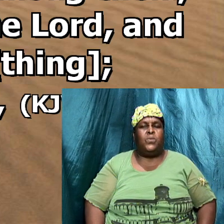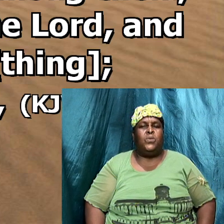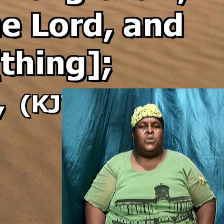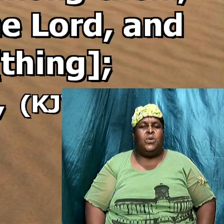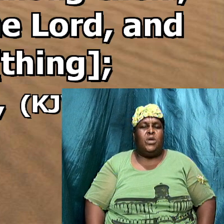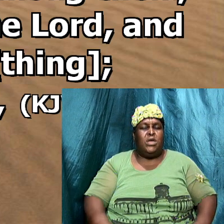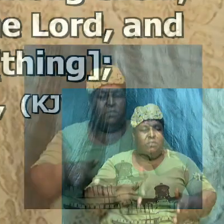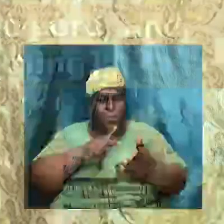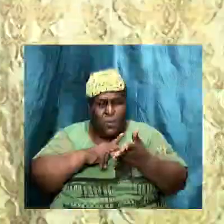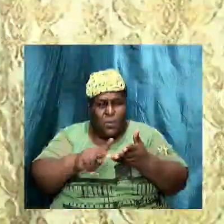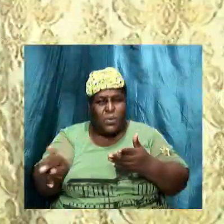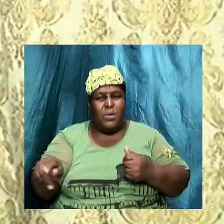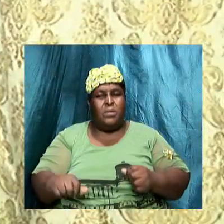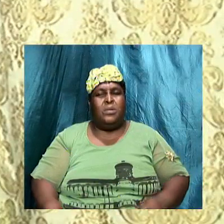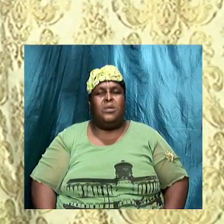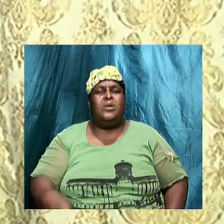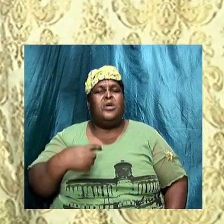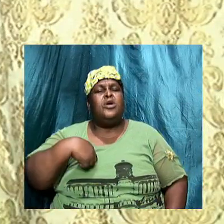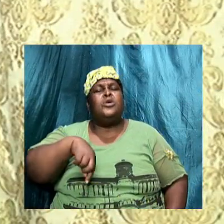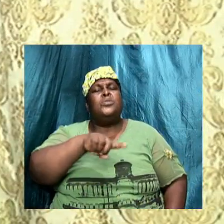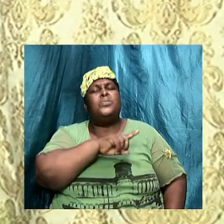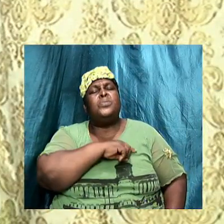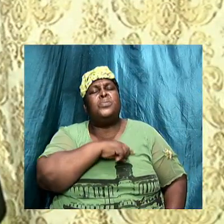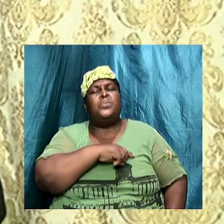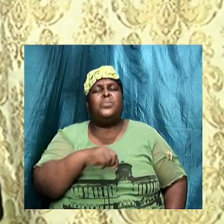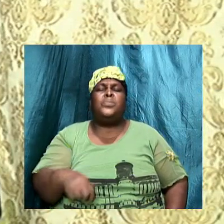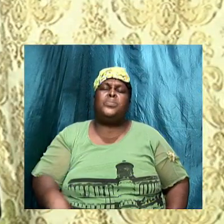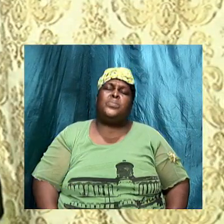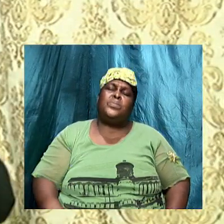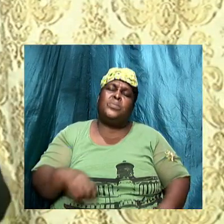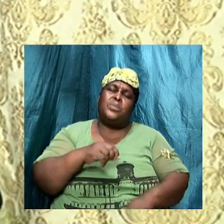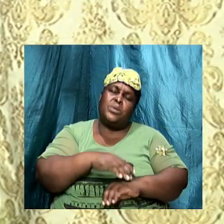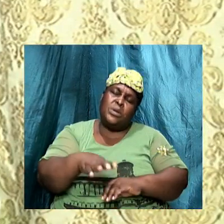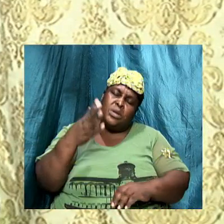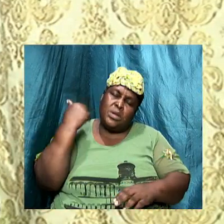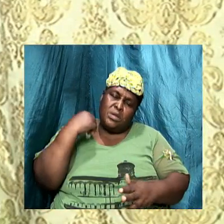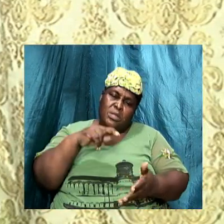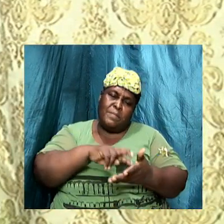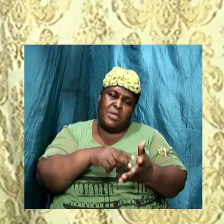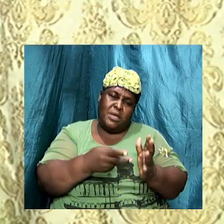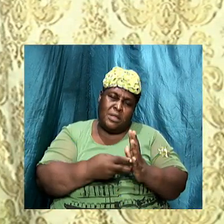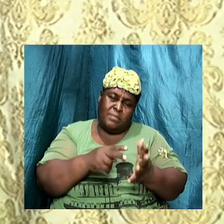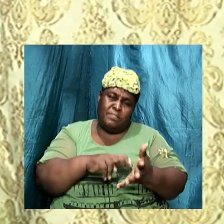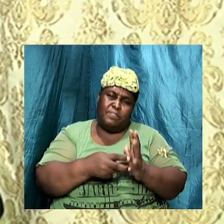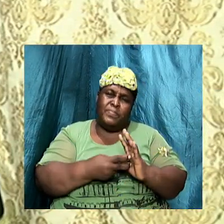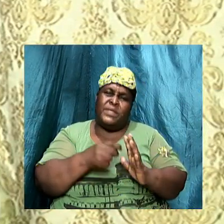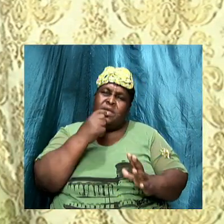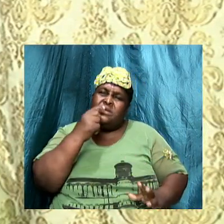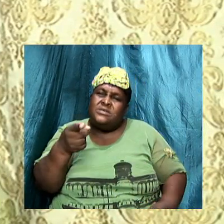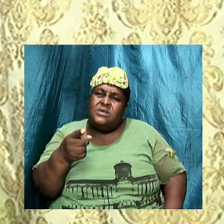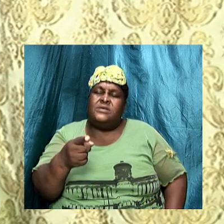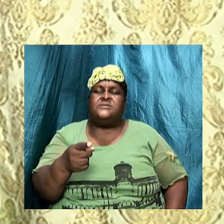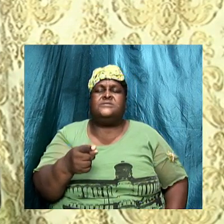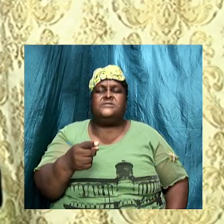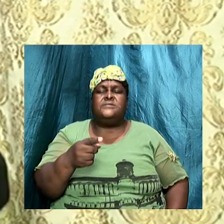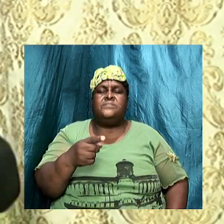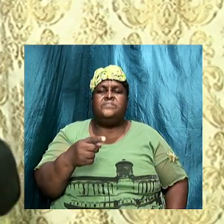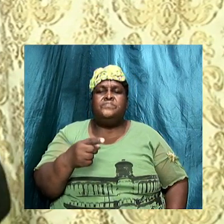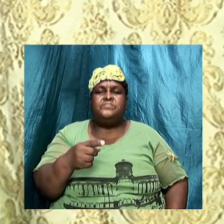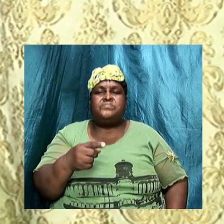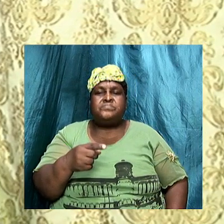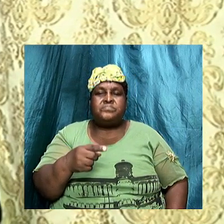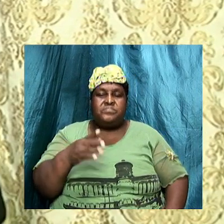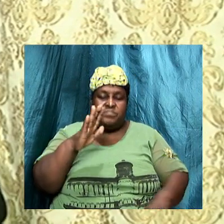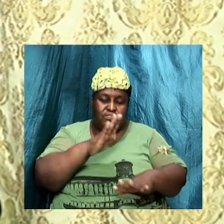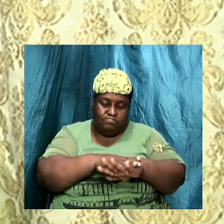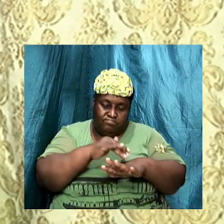it's integrity, but we, last week, worked with a definition which says that it's a